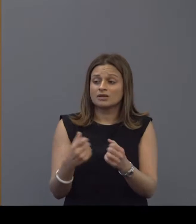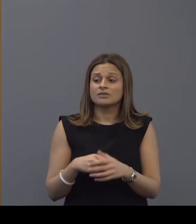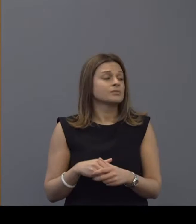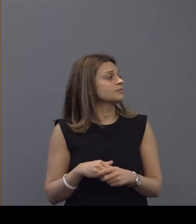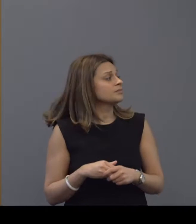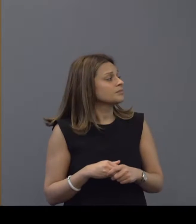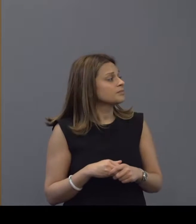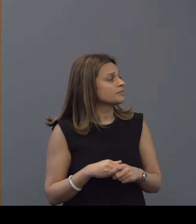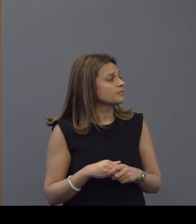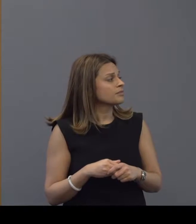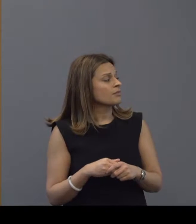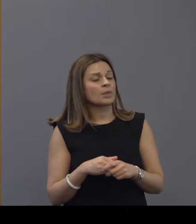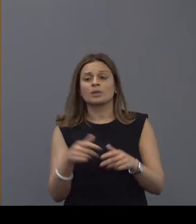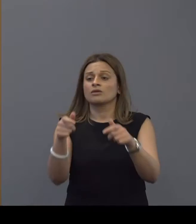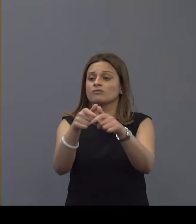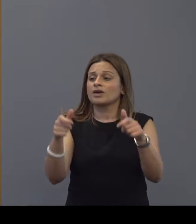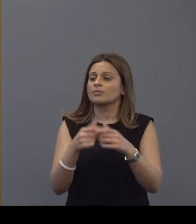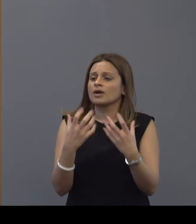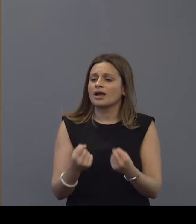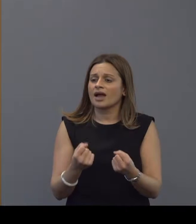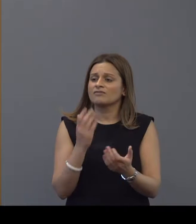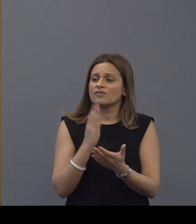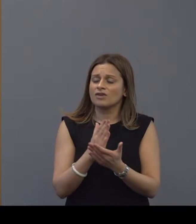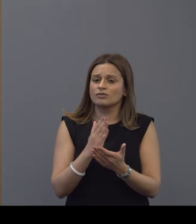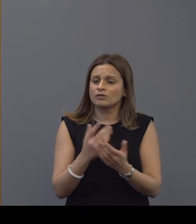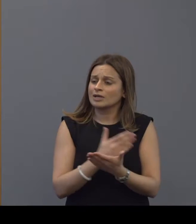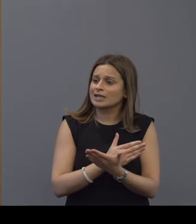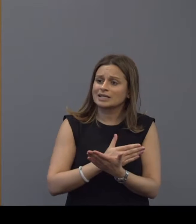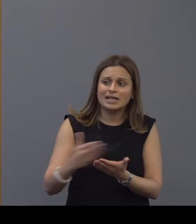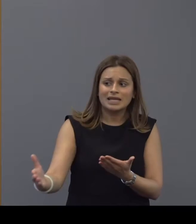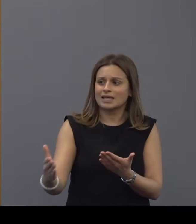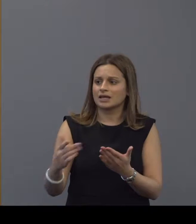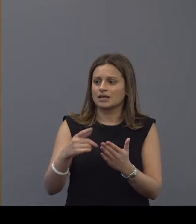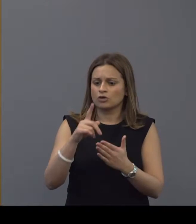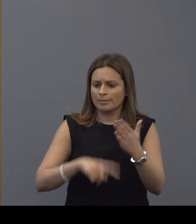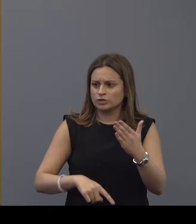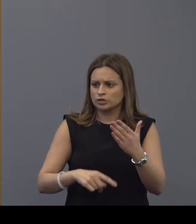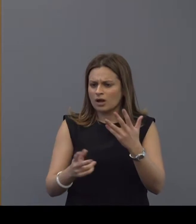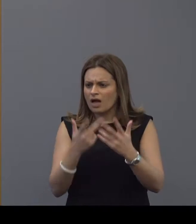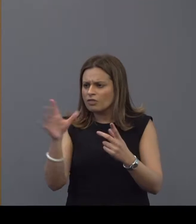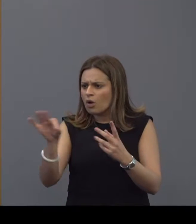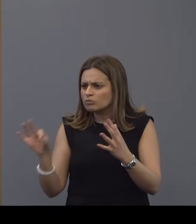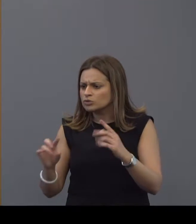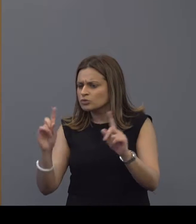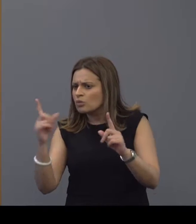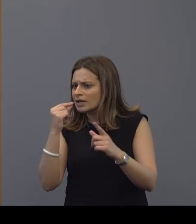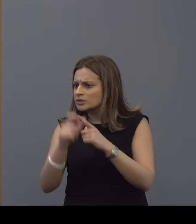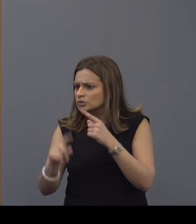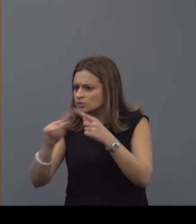and the framework gives very clear alternatives to decommissioning services the evidence is there about what else can be done